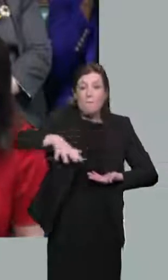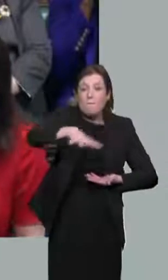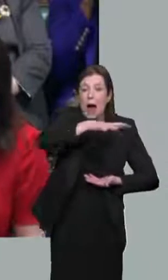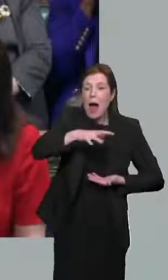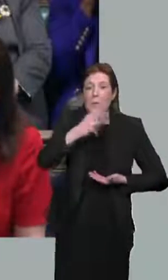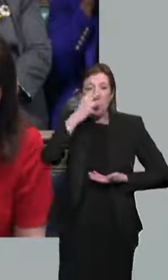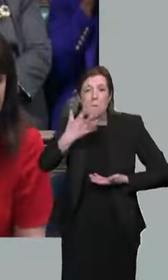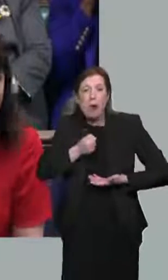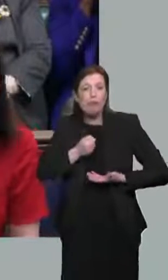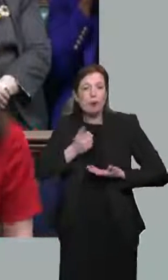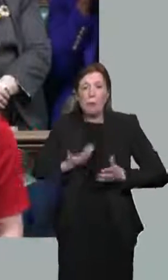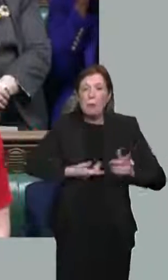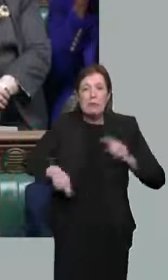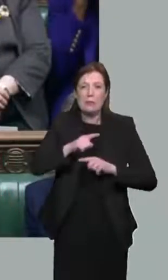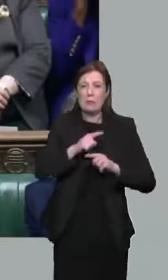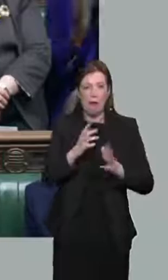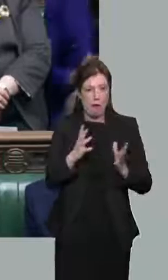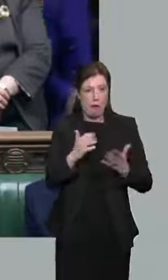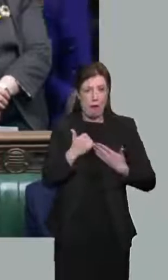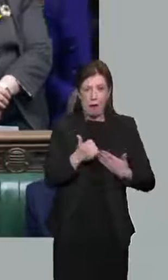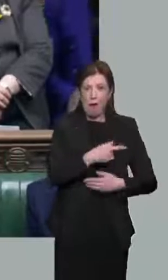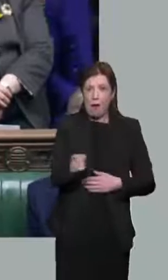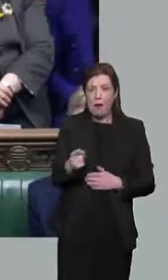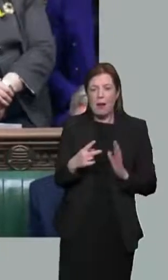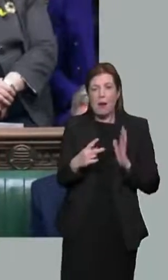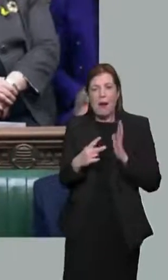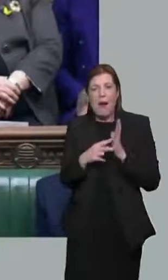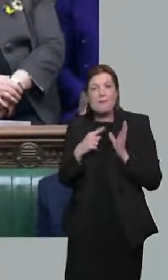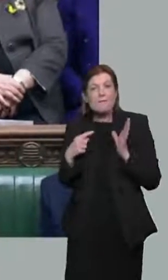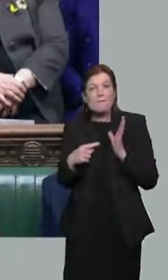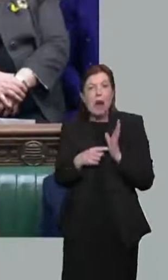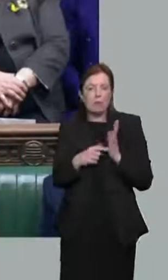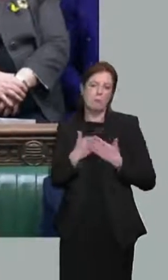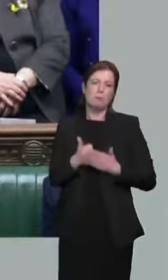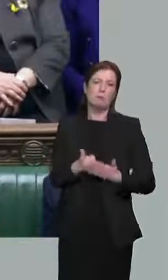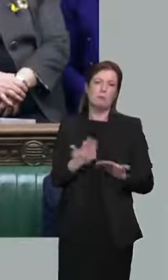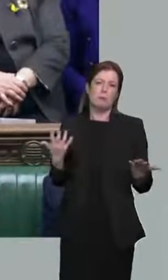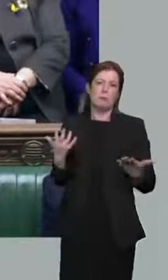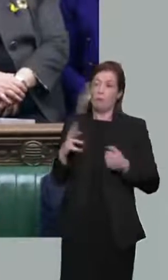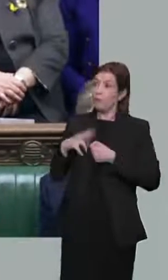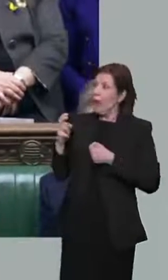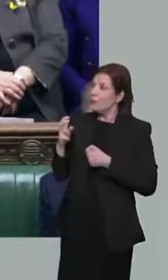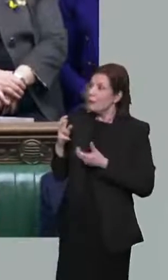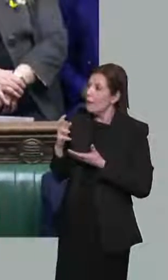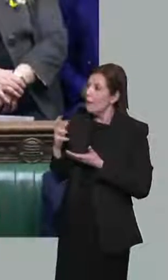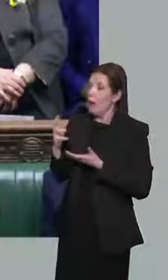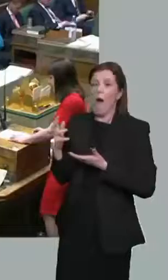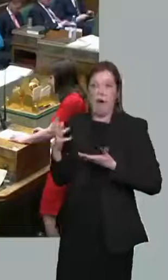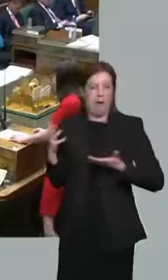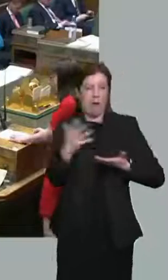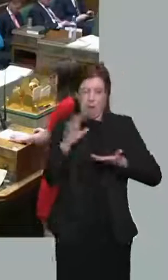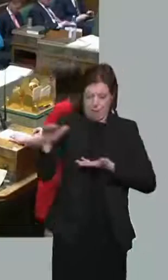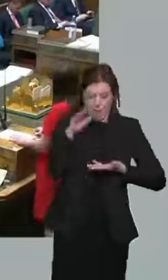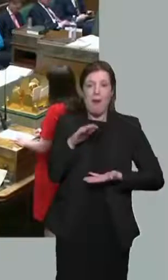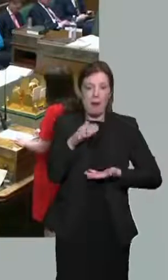With a cut to VAT, a real Brexit dividend that would help working families and pensioners across our country.